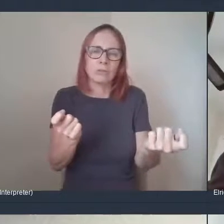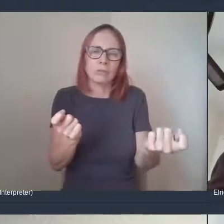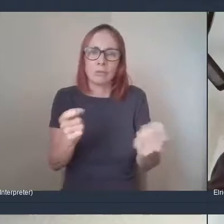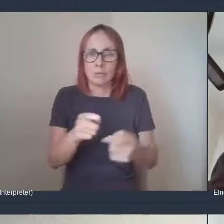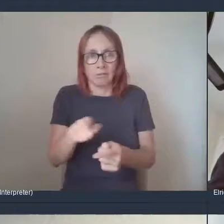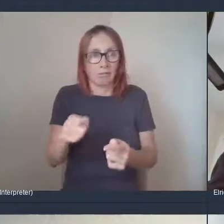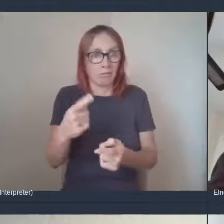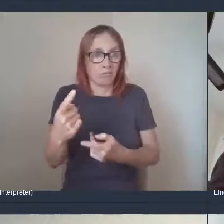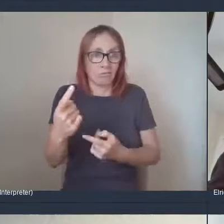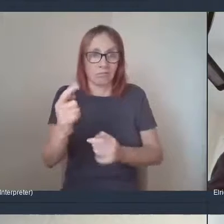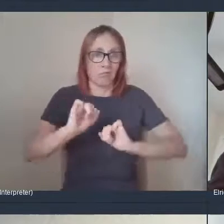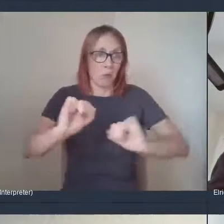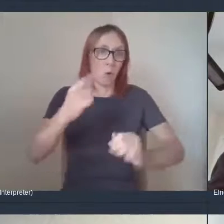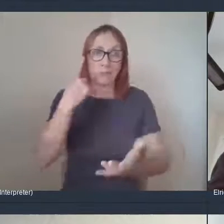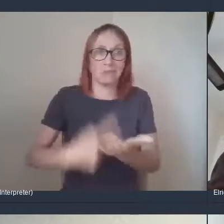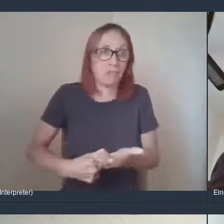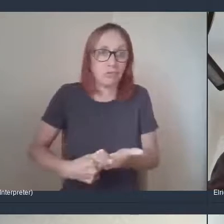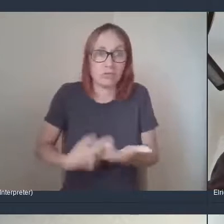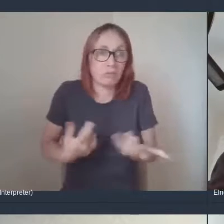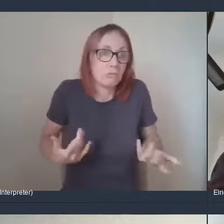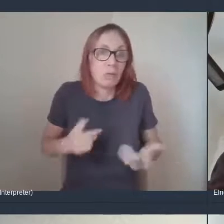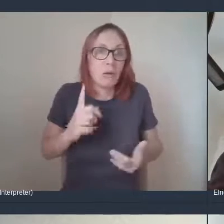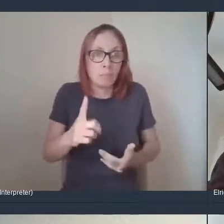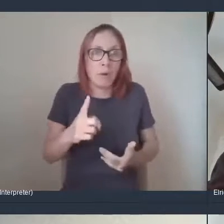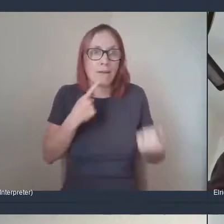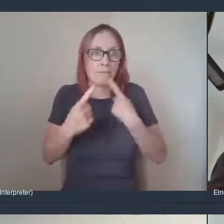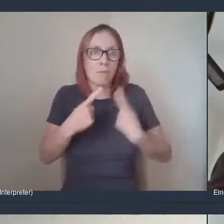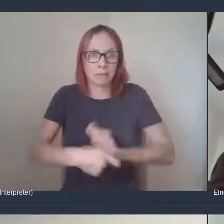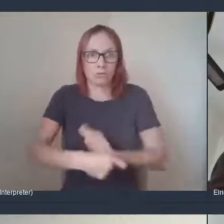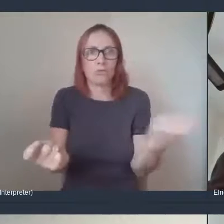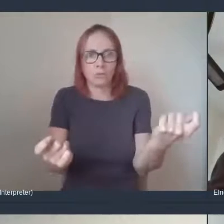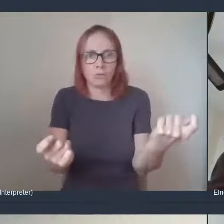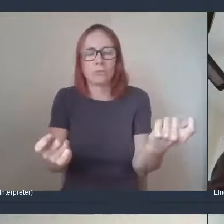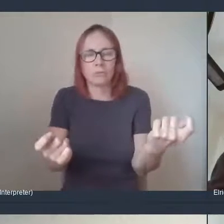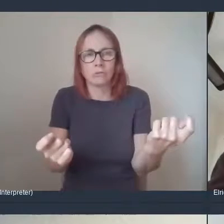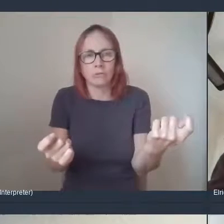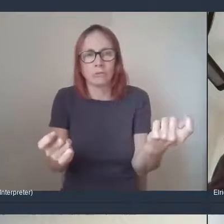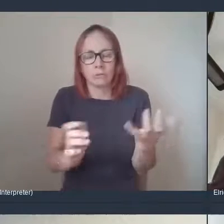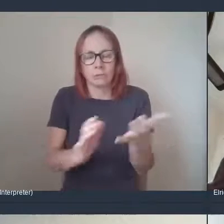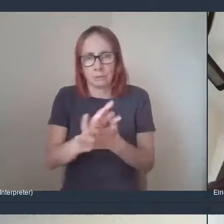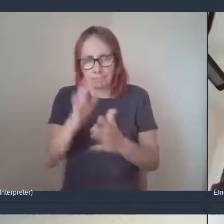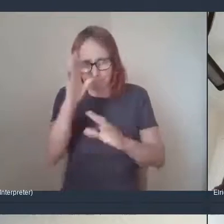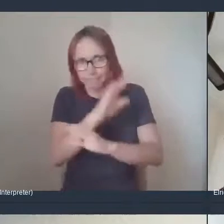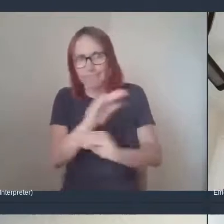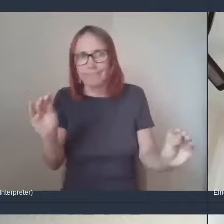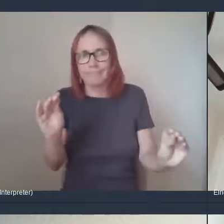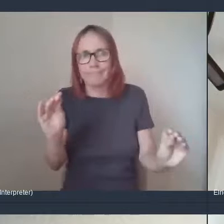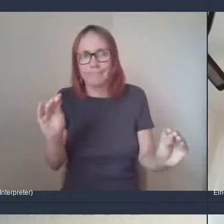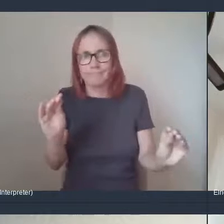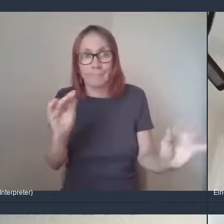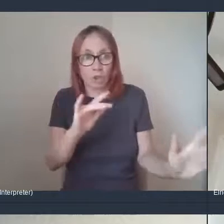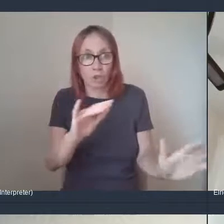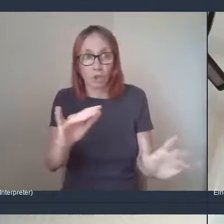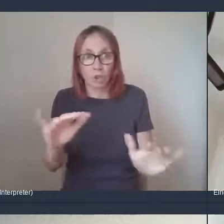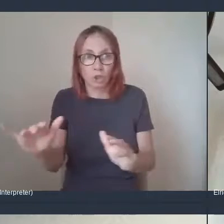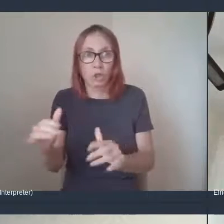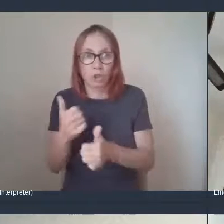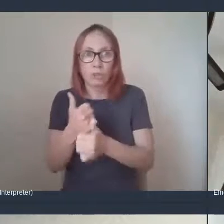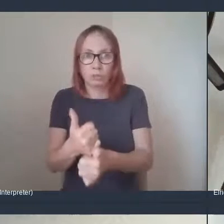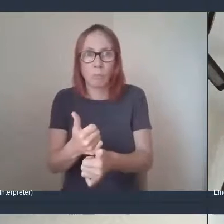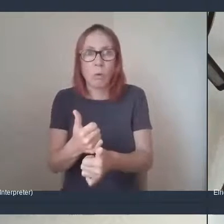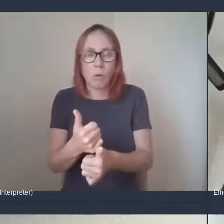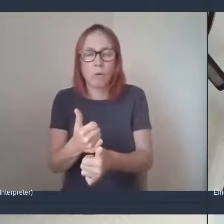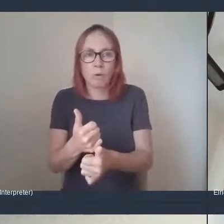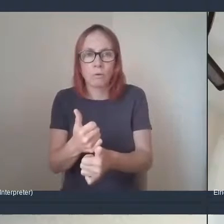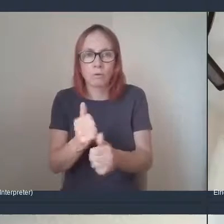sign up to these organisations or not, that's completely up to them. But it's just letting them know that there is organisations out there that can help,